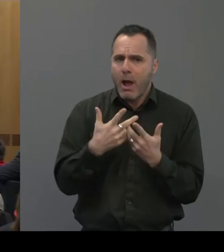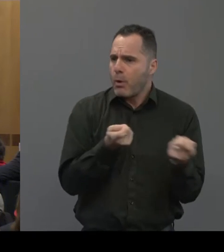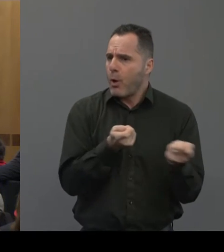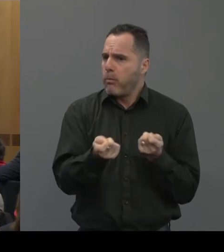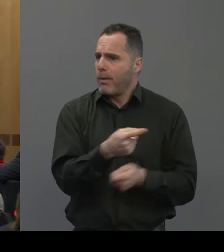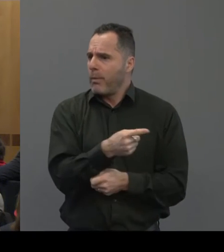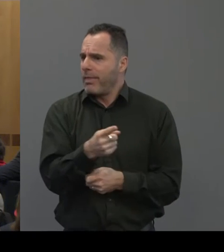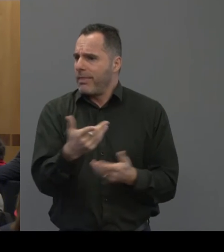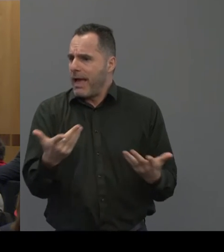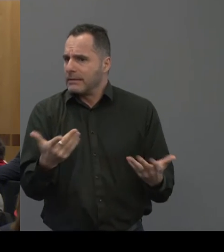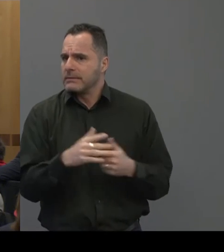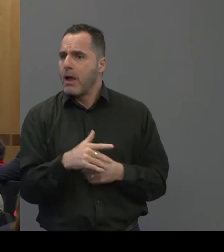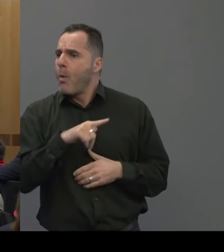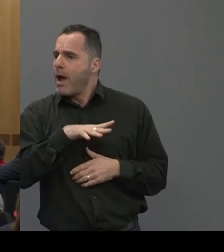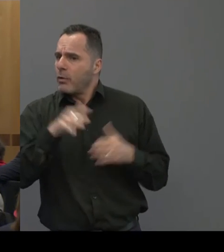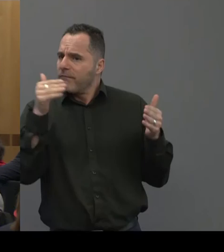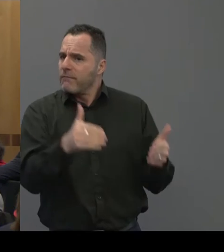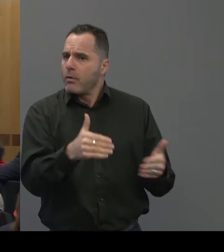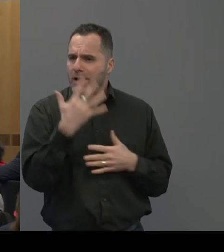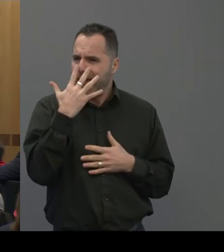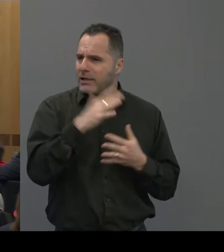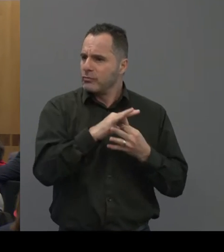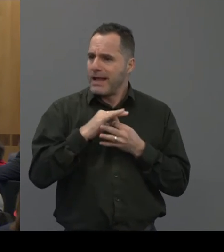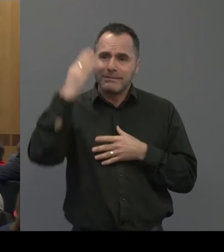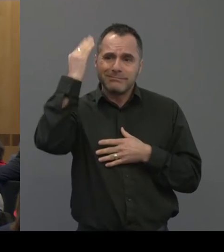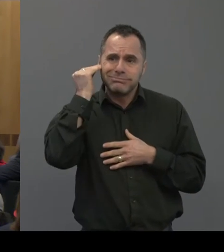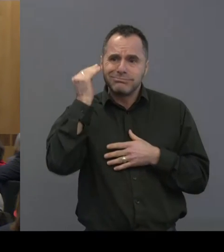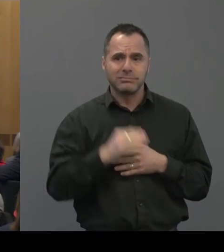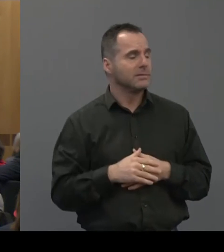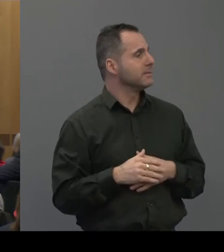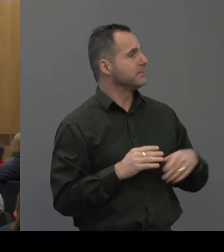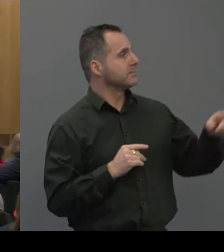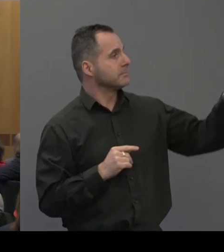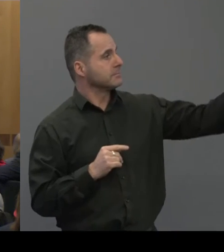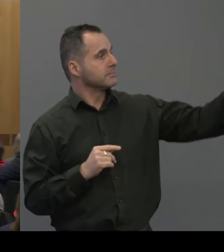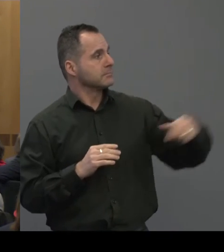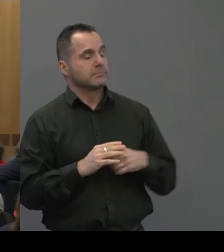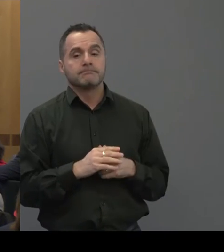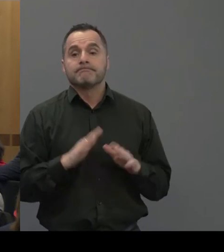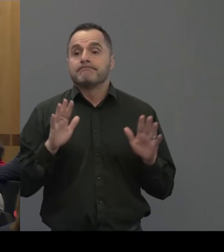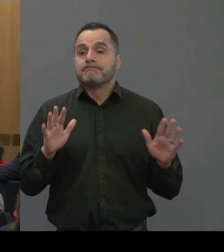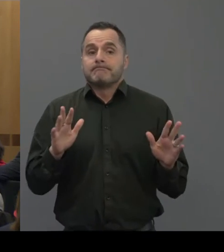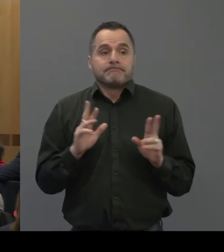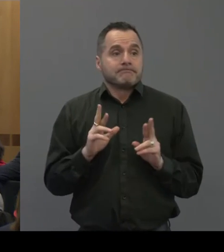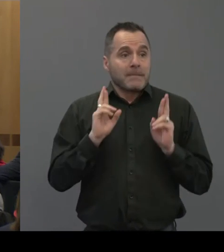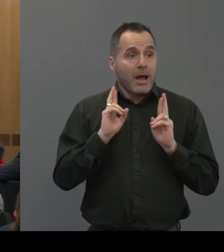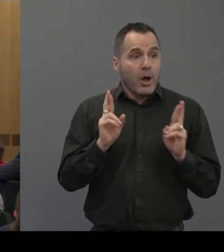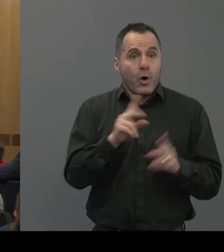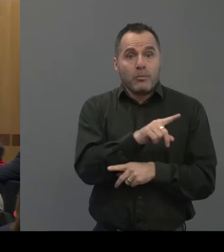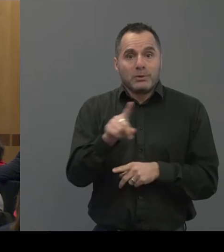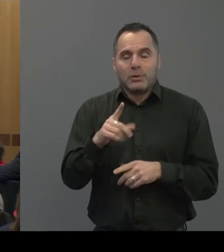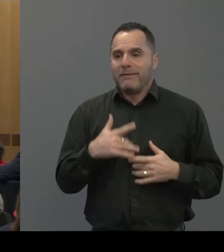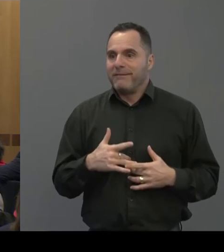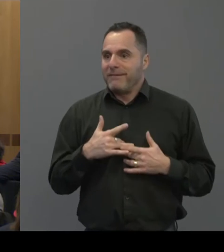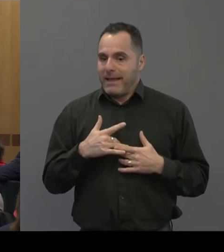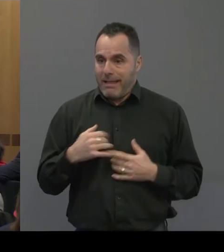area and why aren't we focused on that? Well, I hope you've felt the kind of passion in us certainly banging the drum